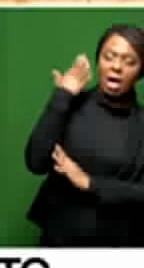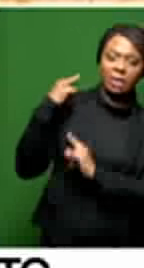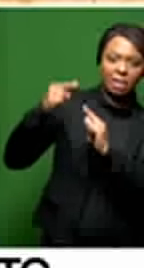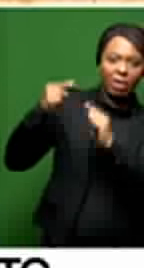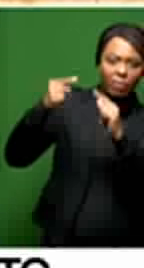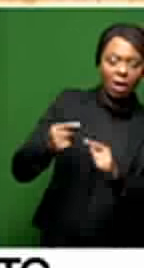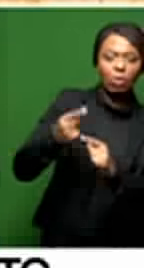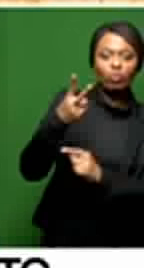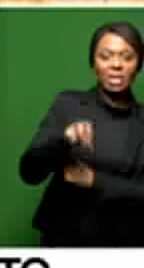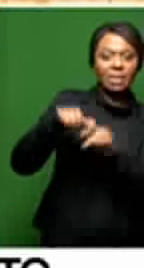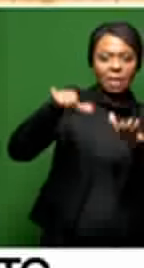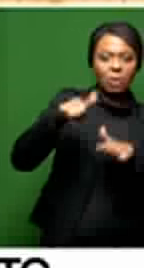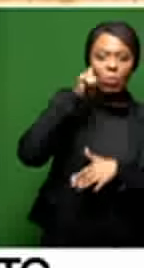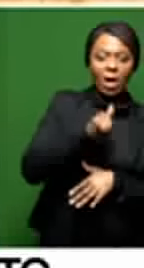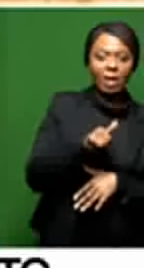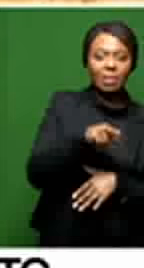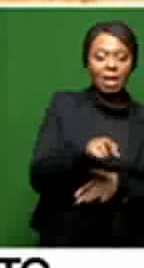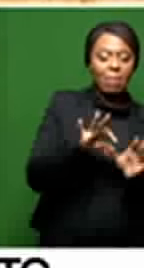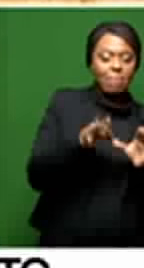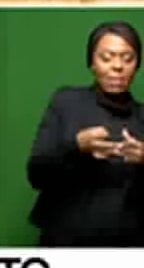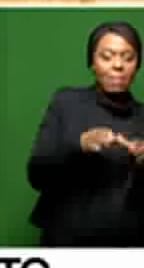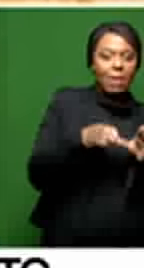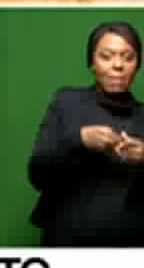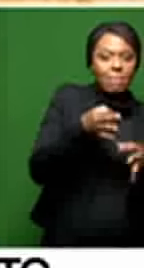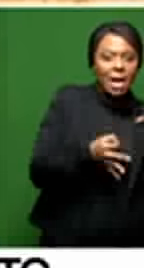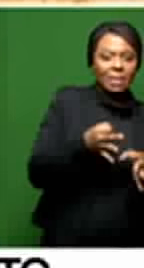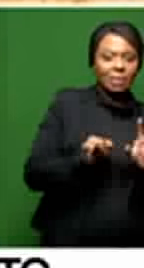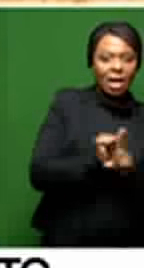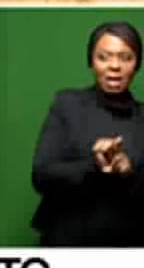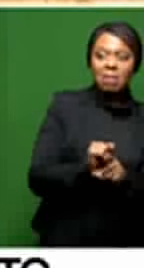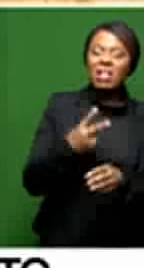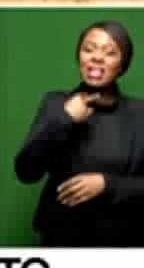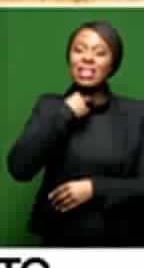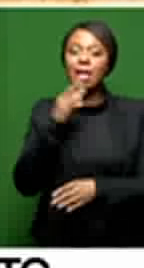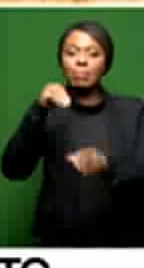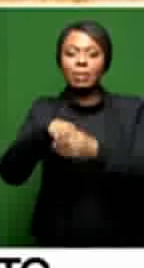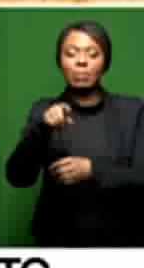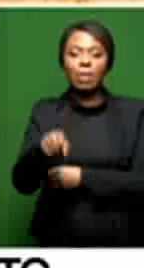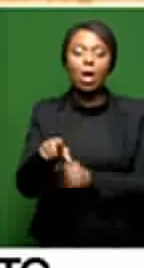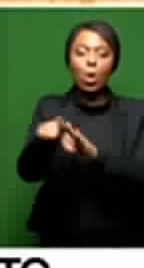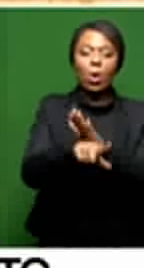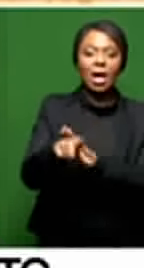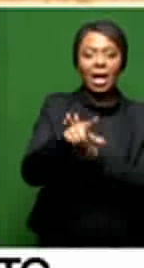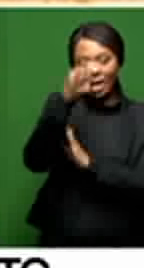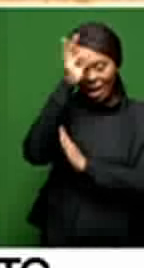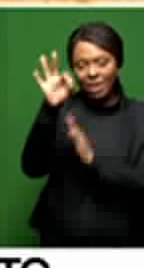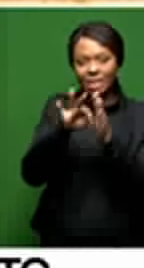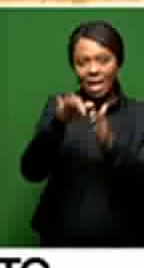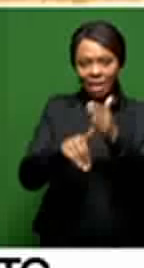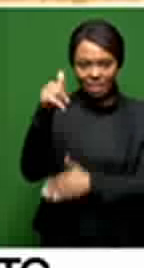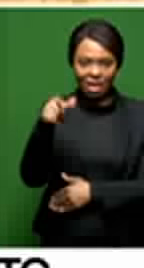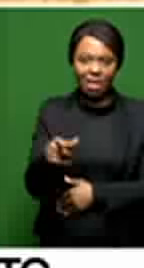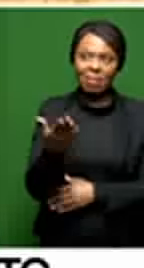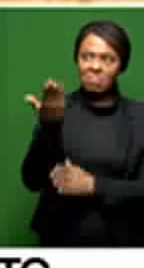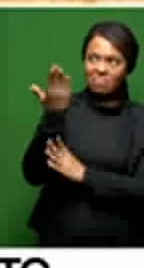suffered in 2016, when the party was unable to participate or take part in the local government elections. Of course, that was